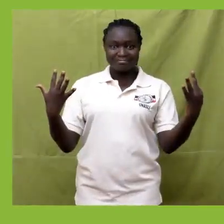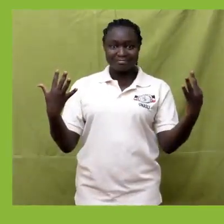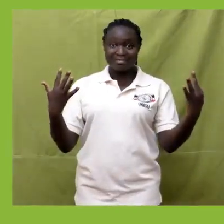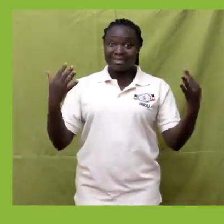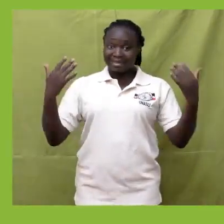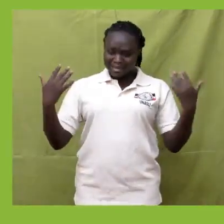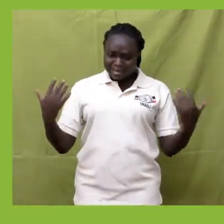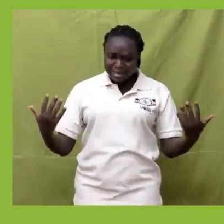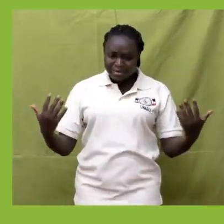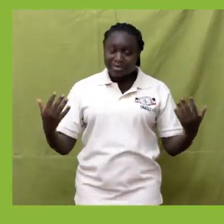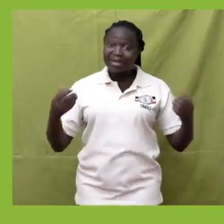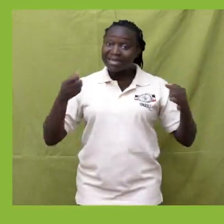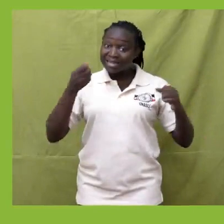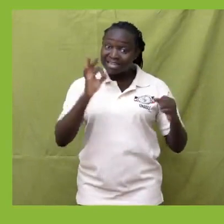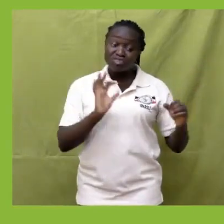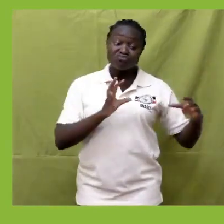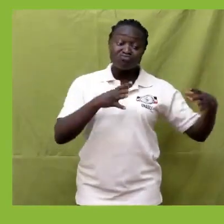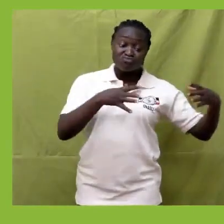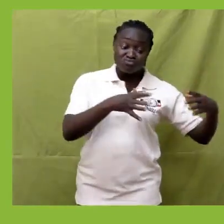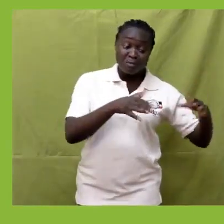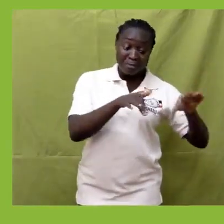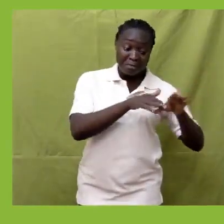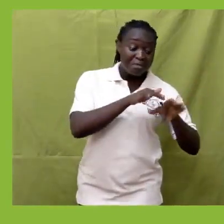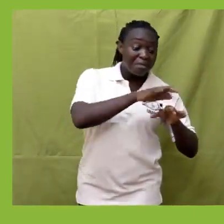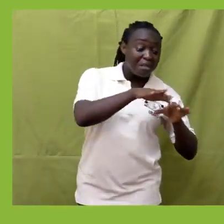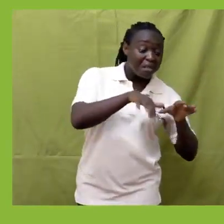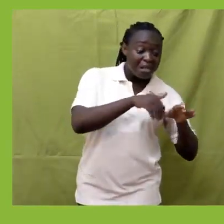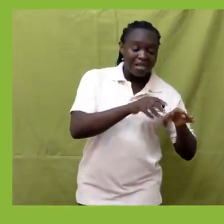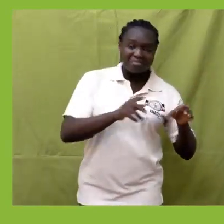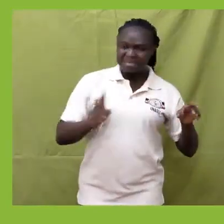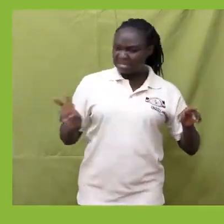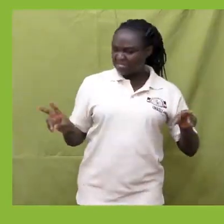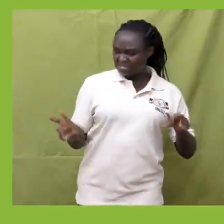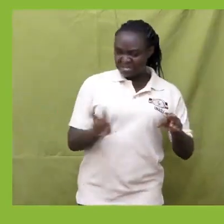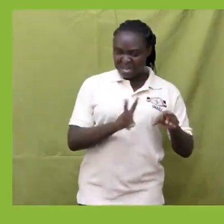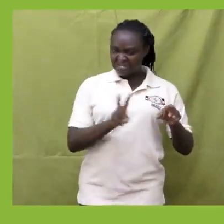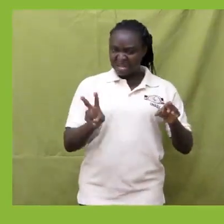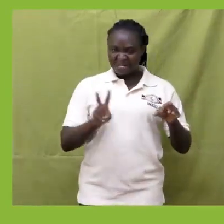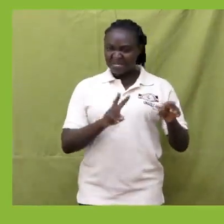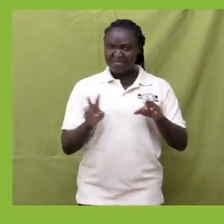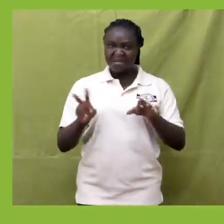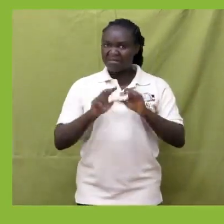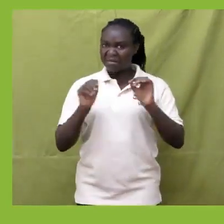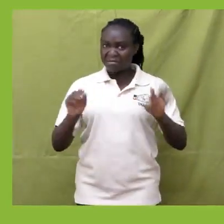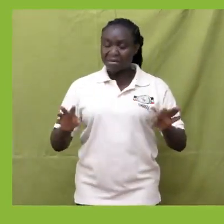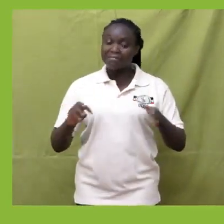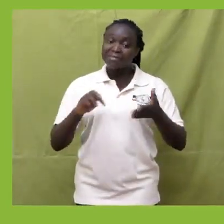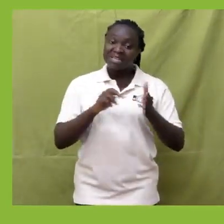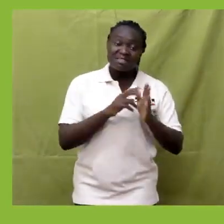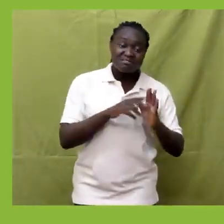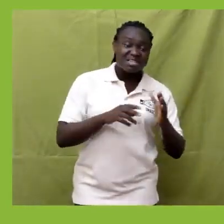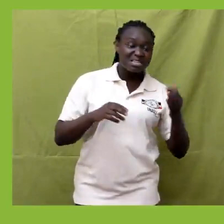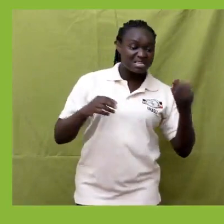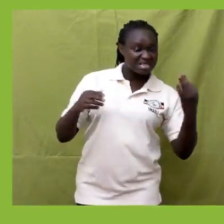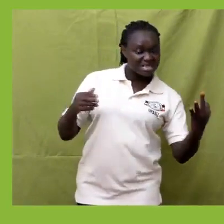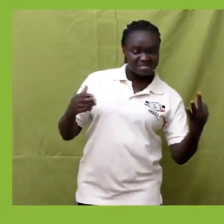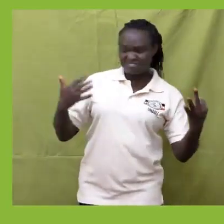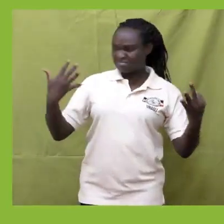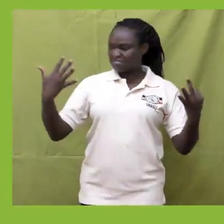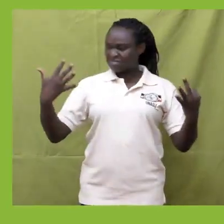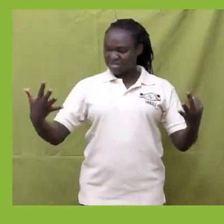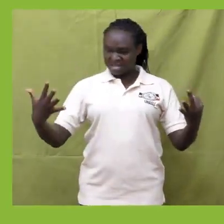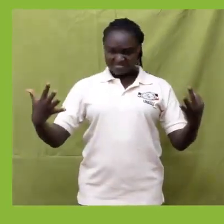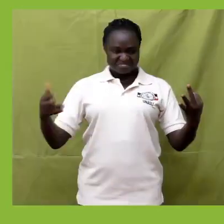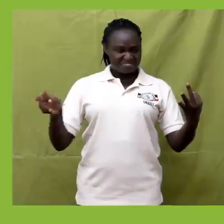members in the given sets are not the same, the number of members in the